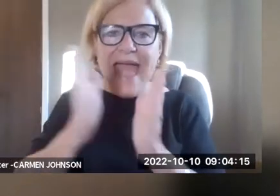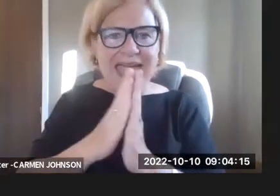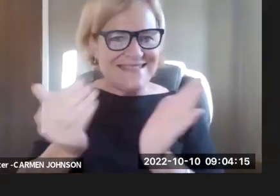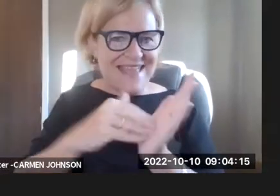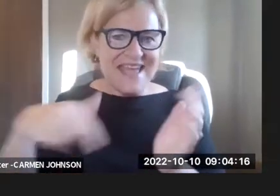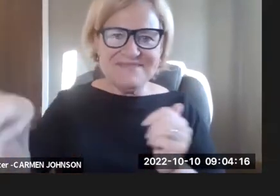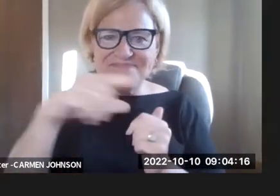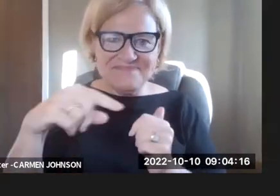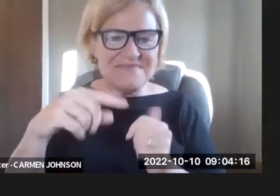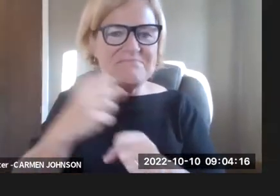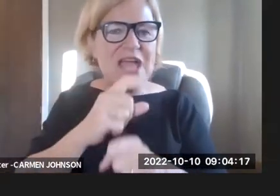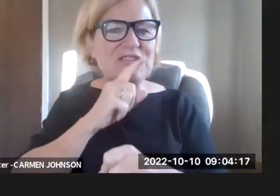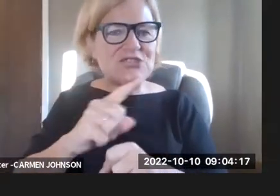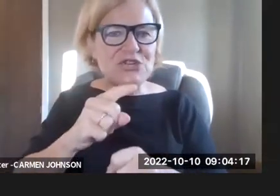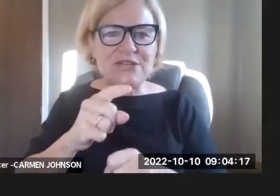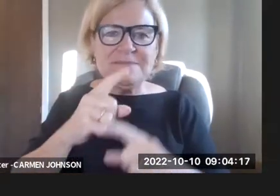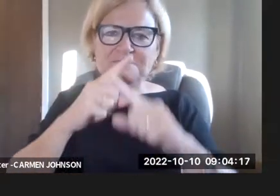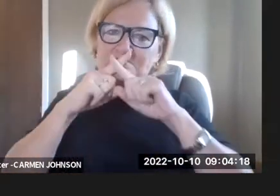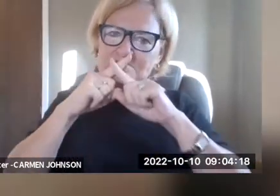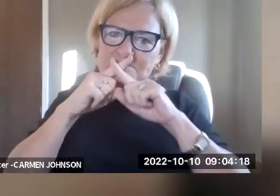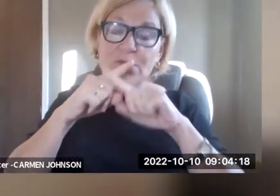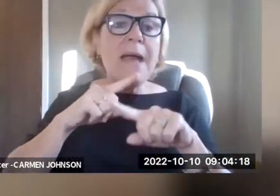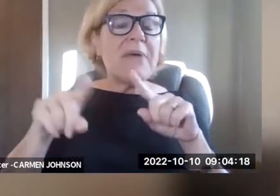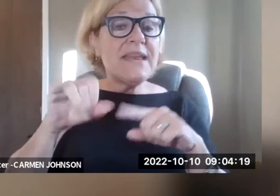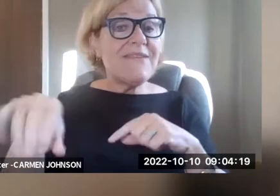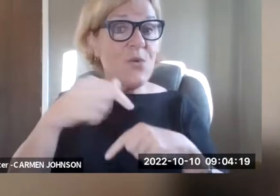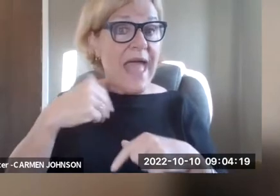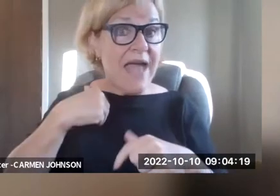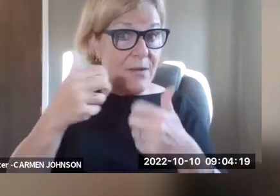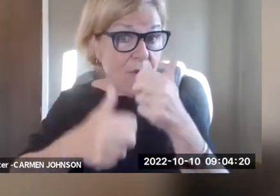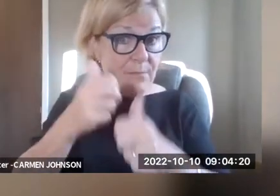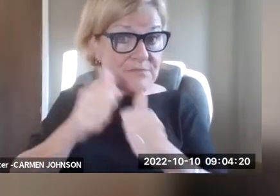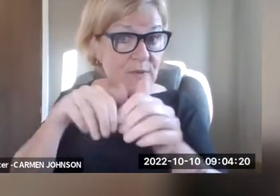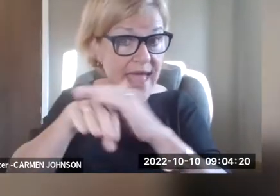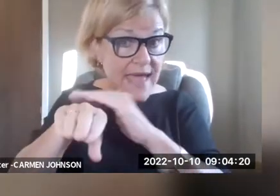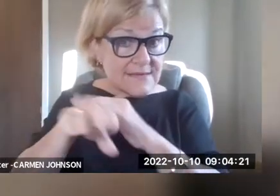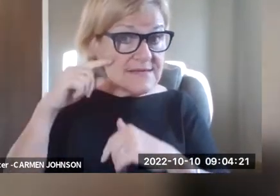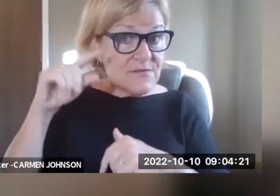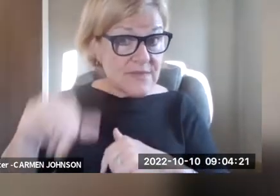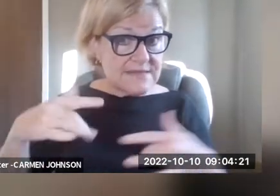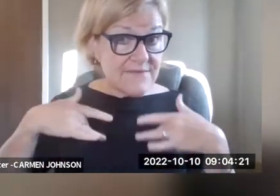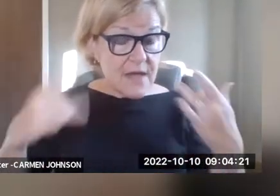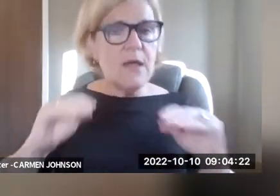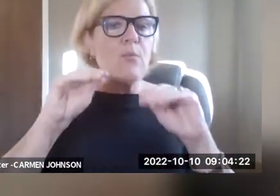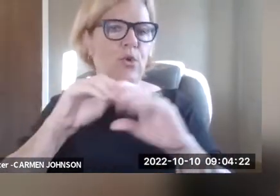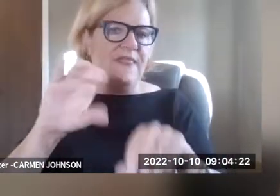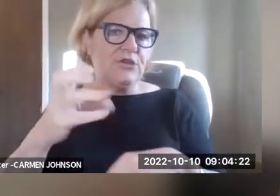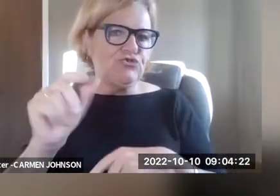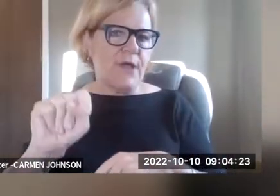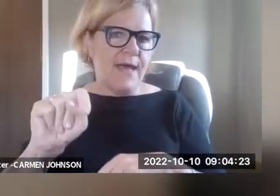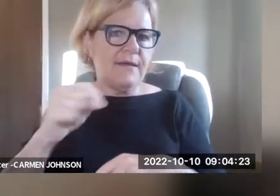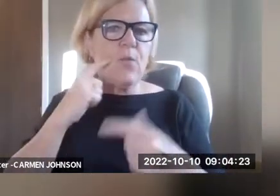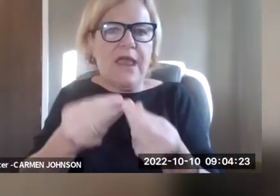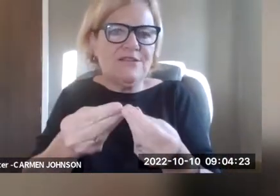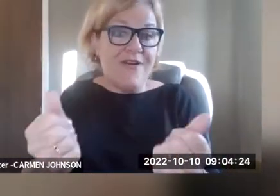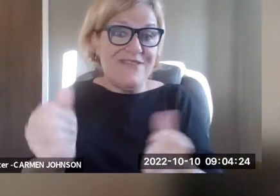with accessibility for this event, I'm going to ask again that everybody make sure you stay muted. But if